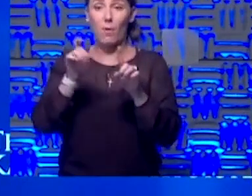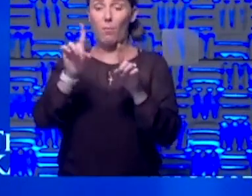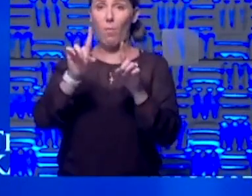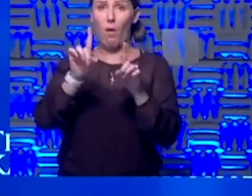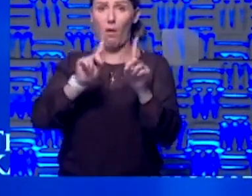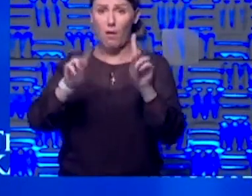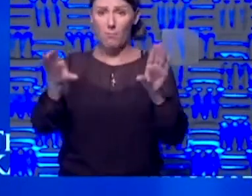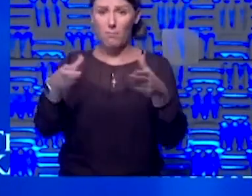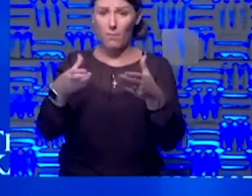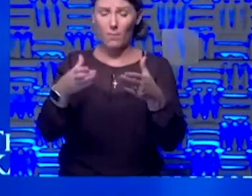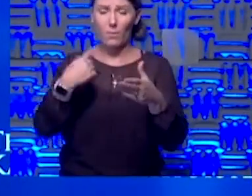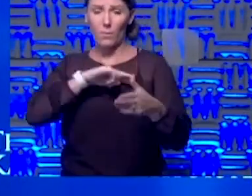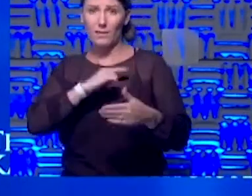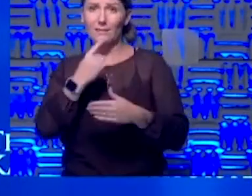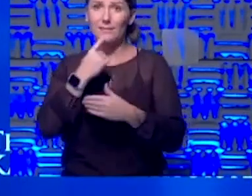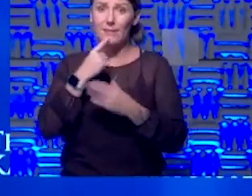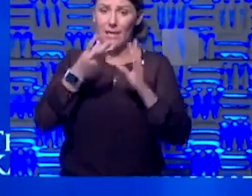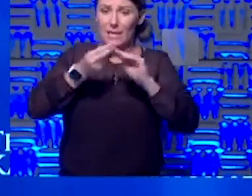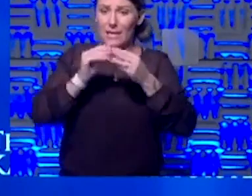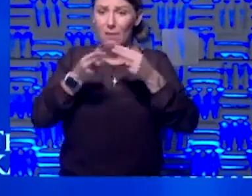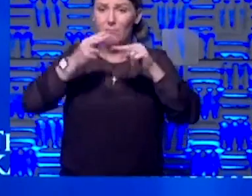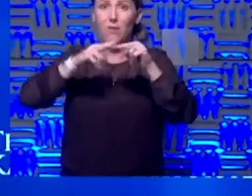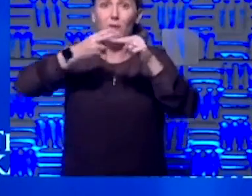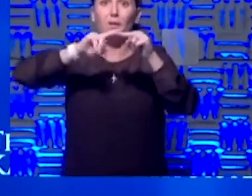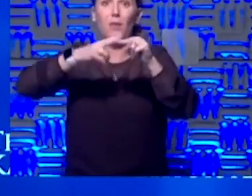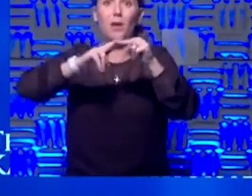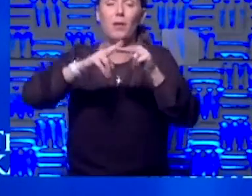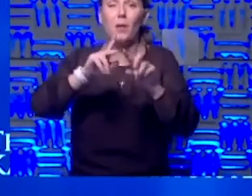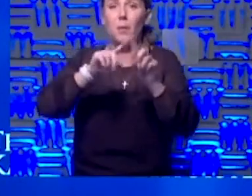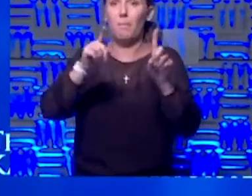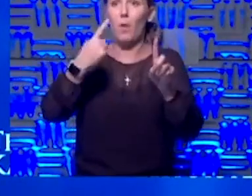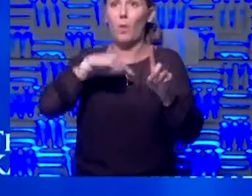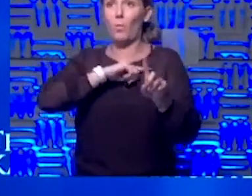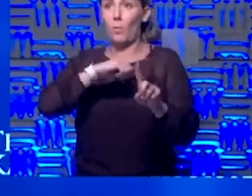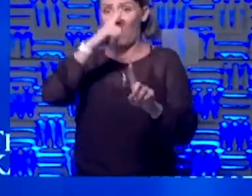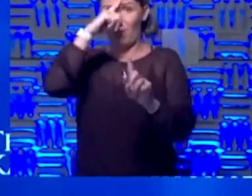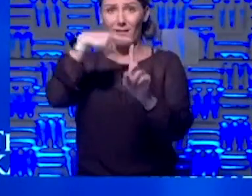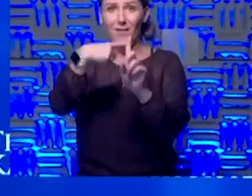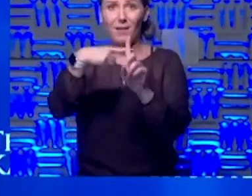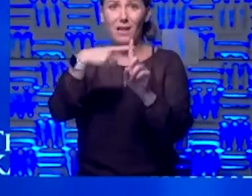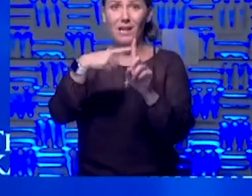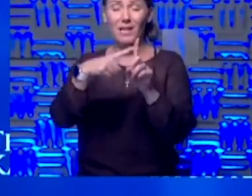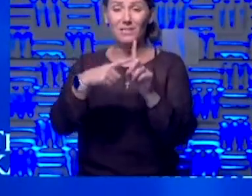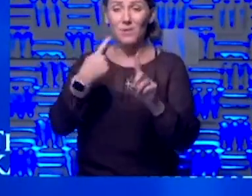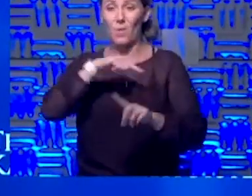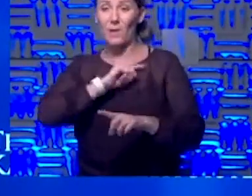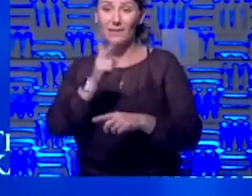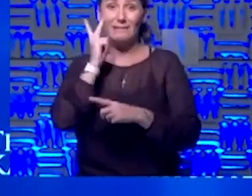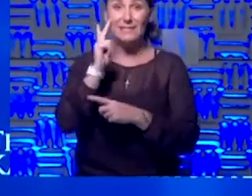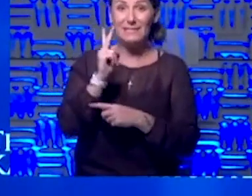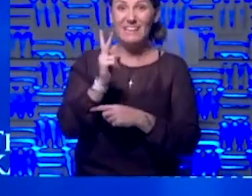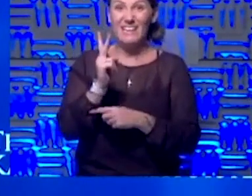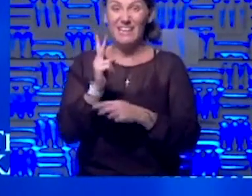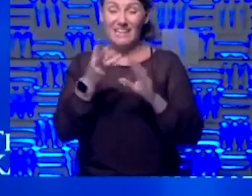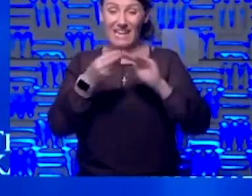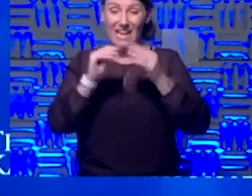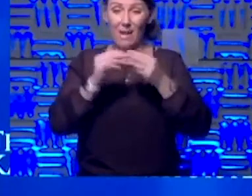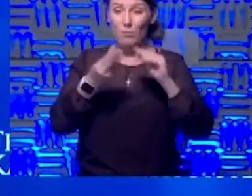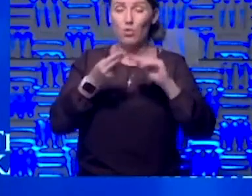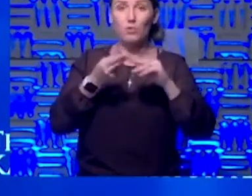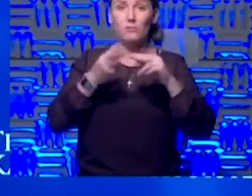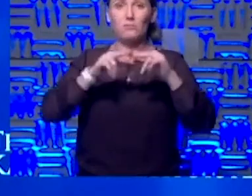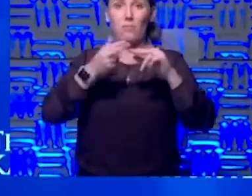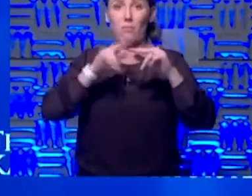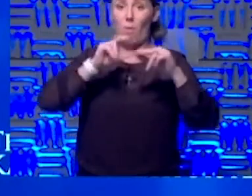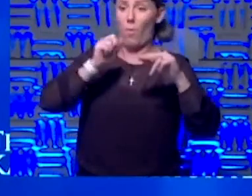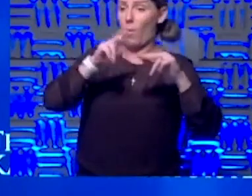hey, the things are still going up. Man, we're also eternal optimists. We string two or three good days together in a row and we're hoping that we've bent the curve. The reality is we won't know